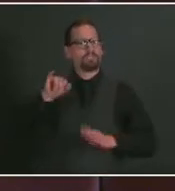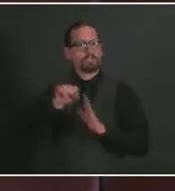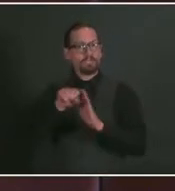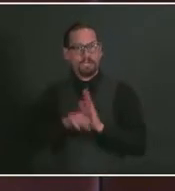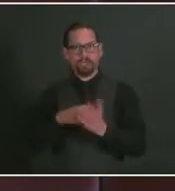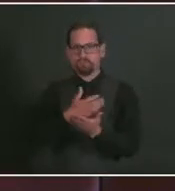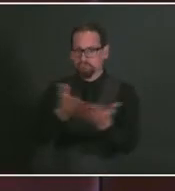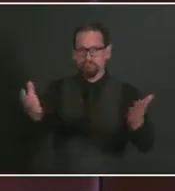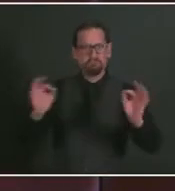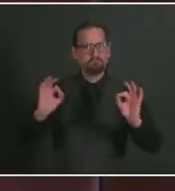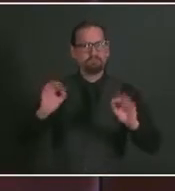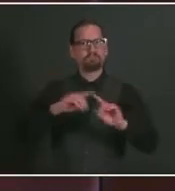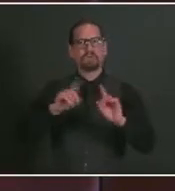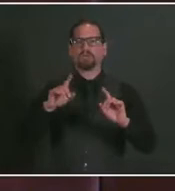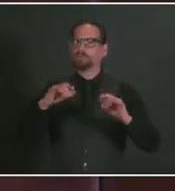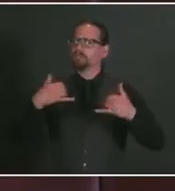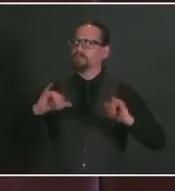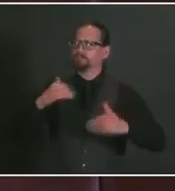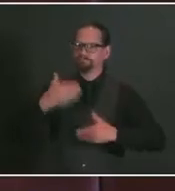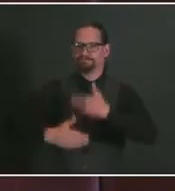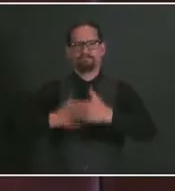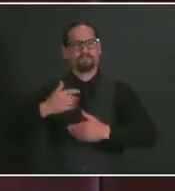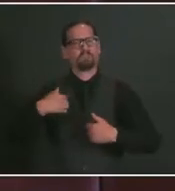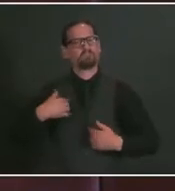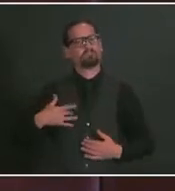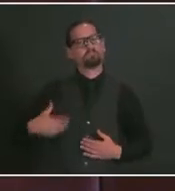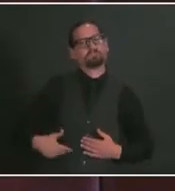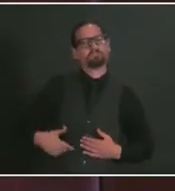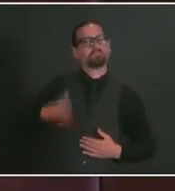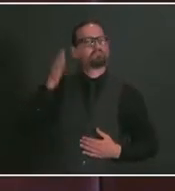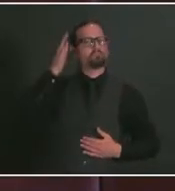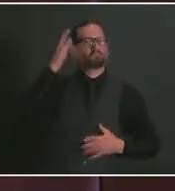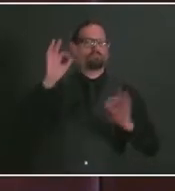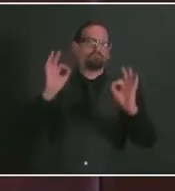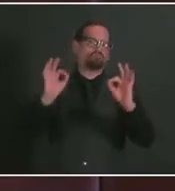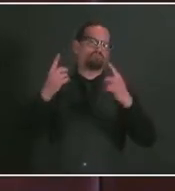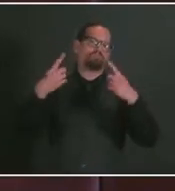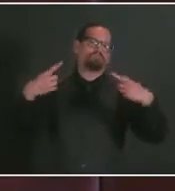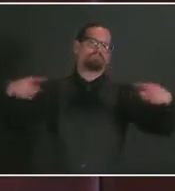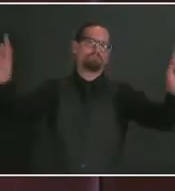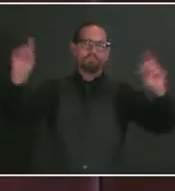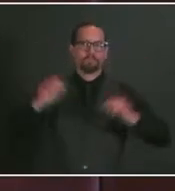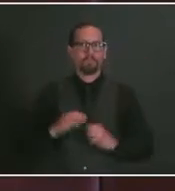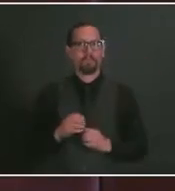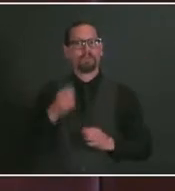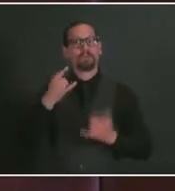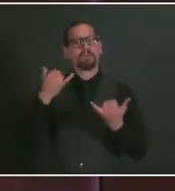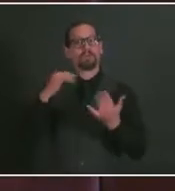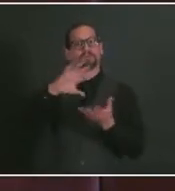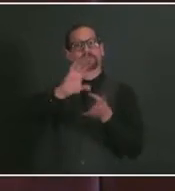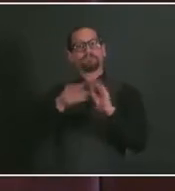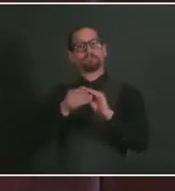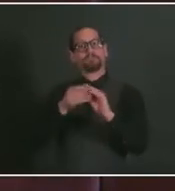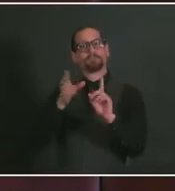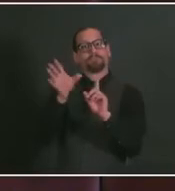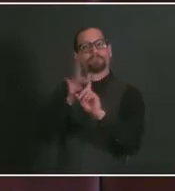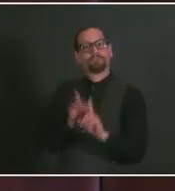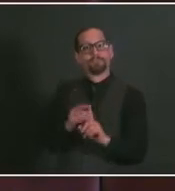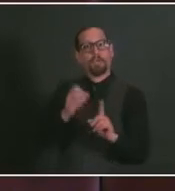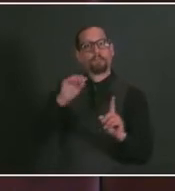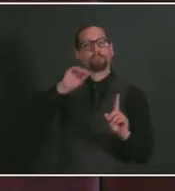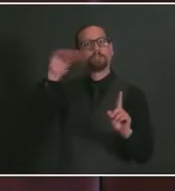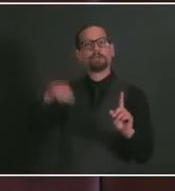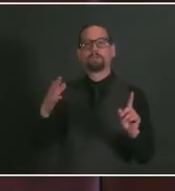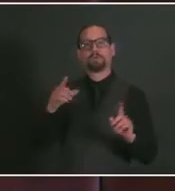can see a path forward. Our weekly percent positive is down to 1.6%, and that's down from 1.9% the